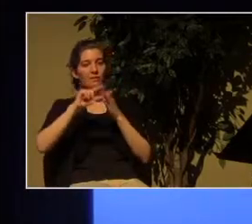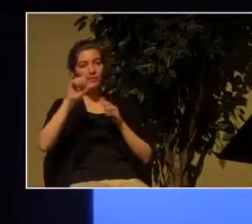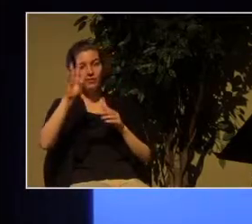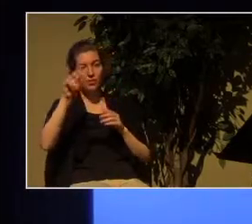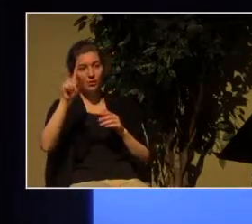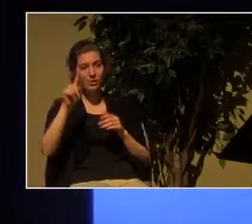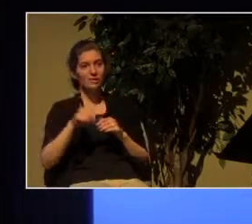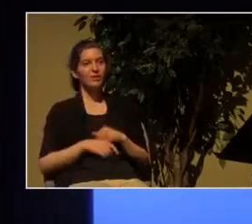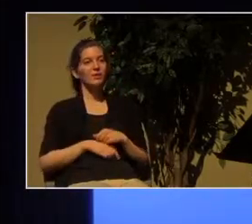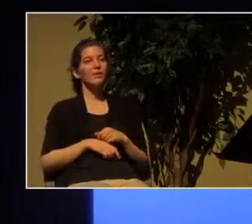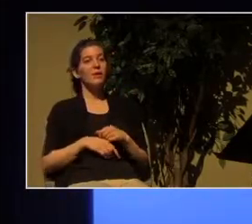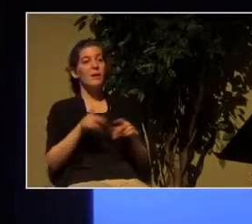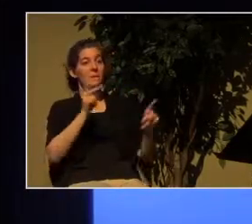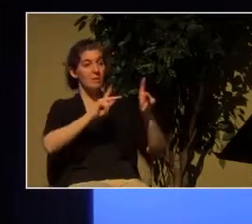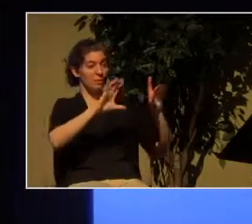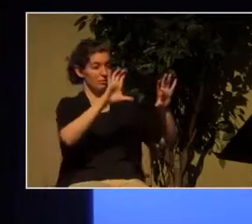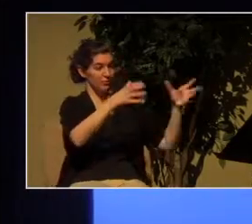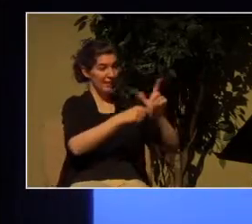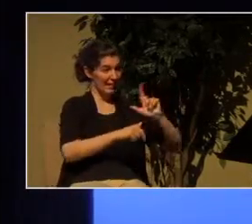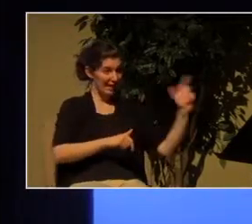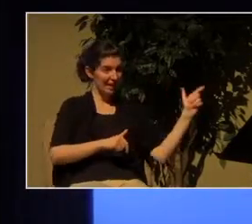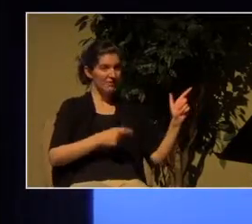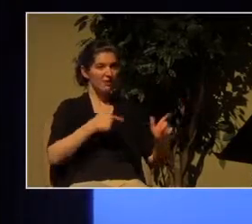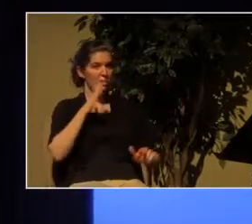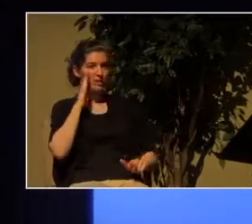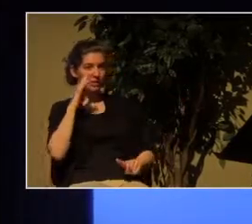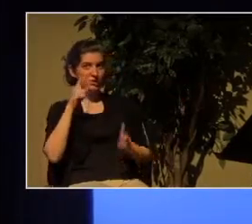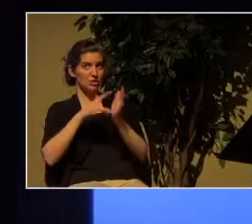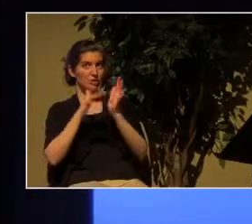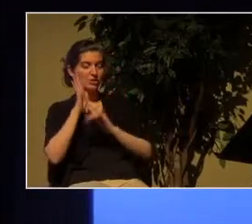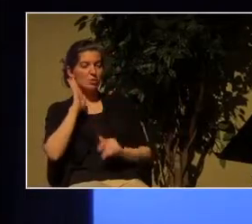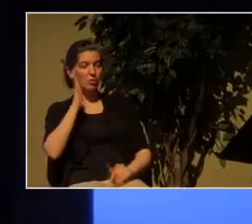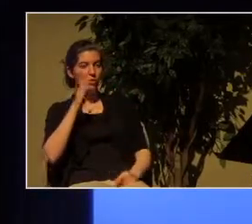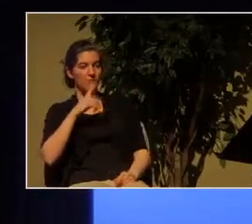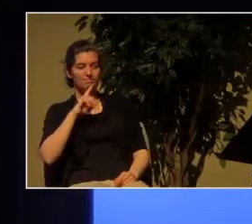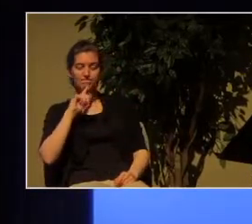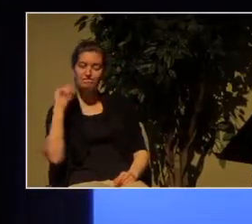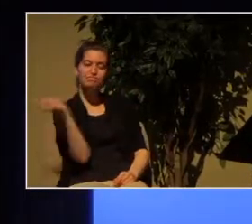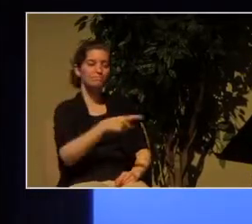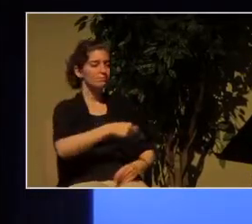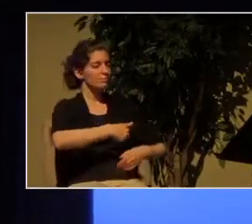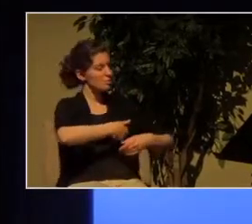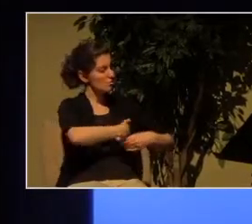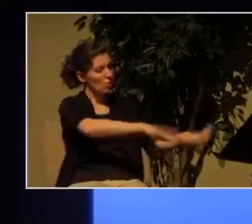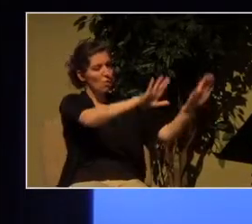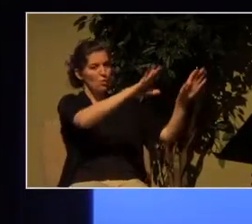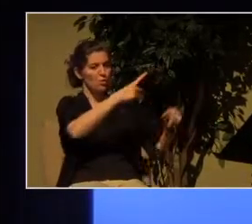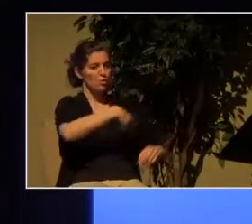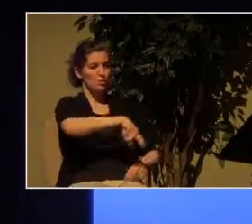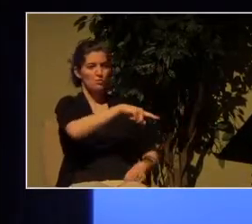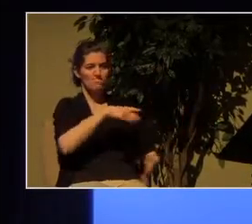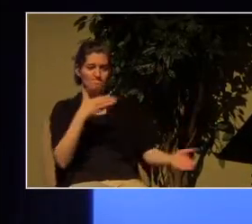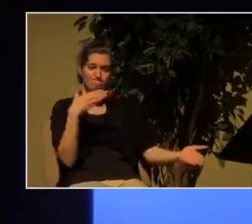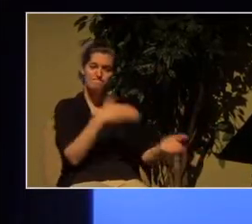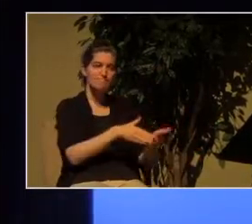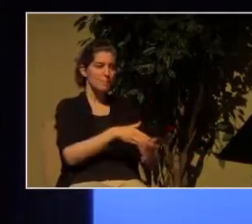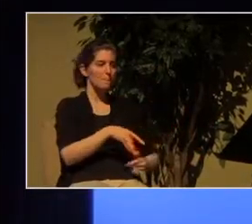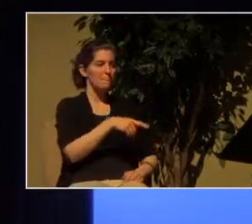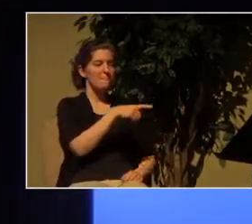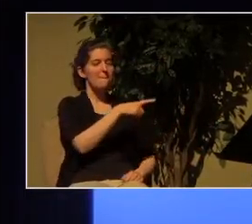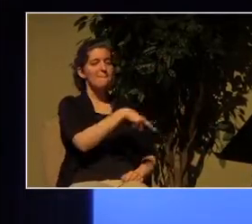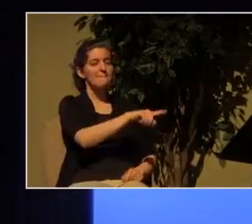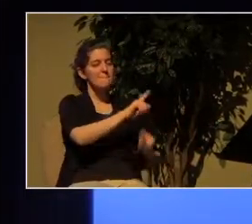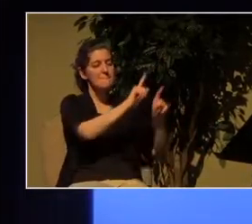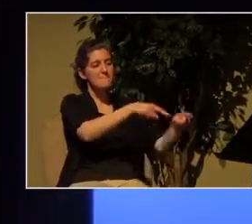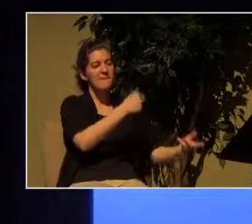depart from me you who are cursed into the eternal fire prepared for the